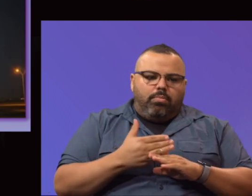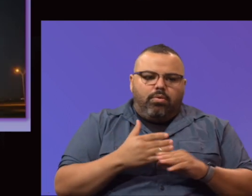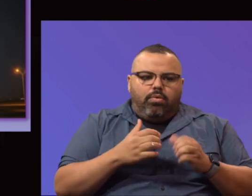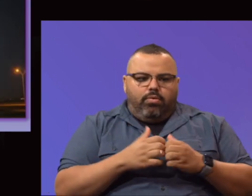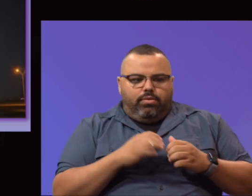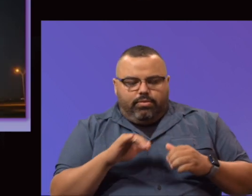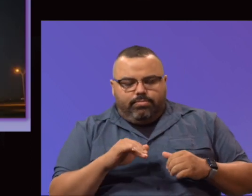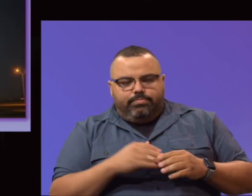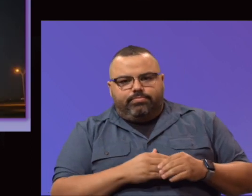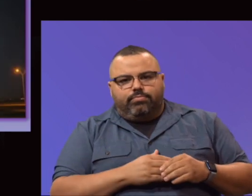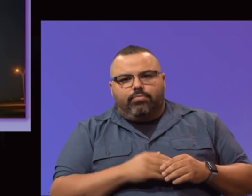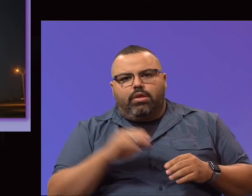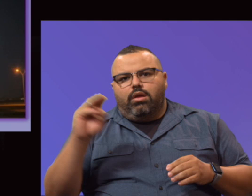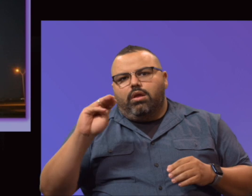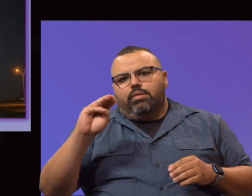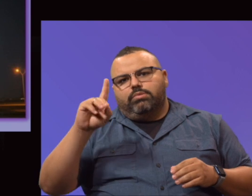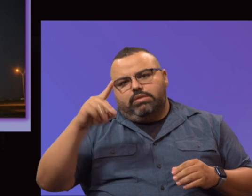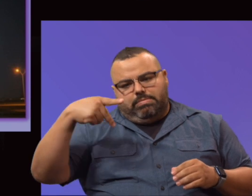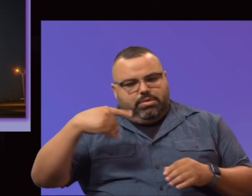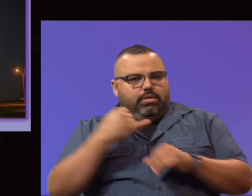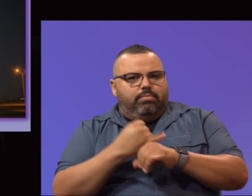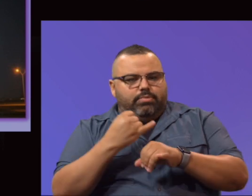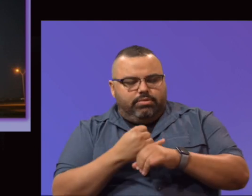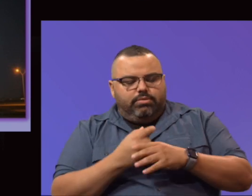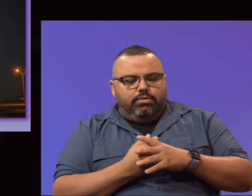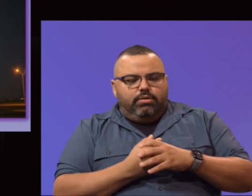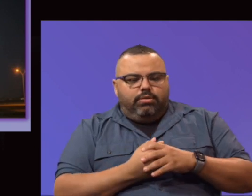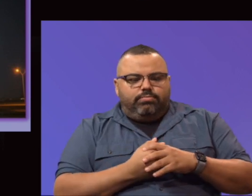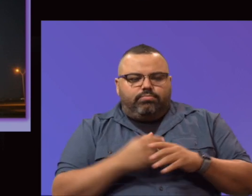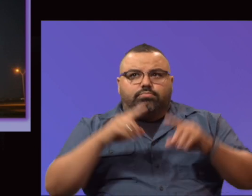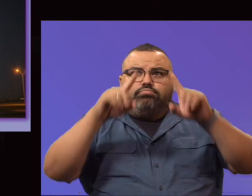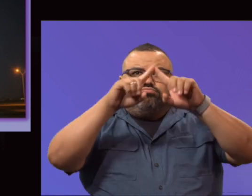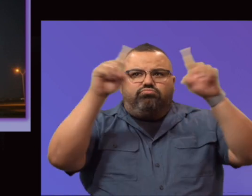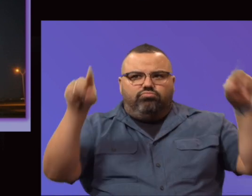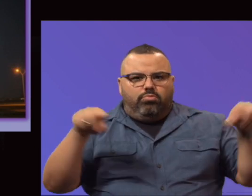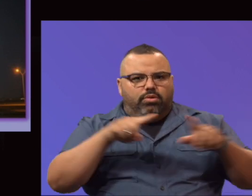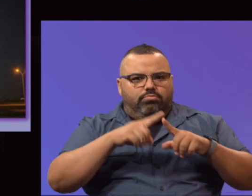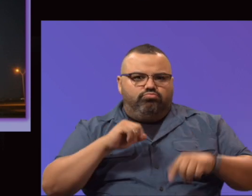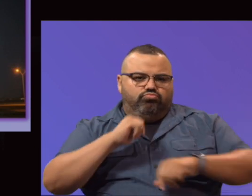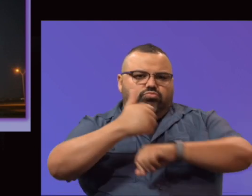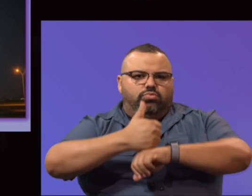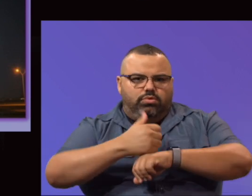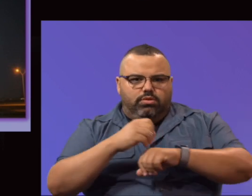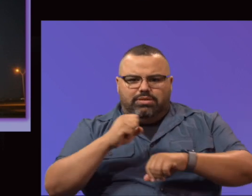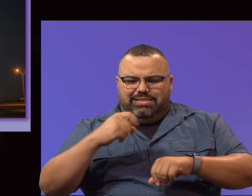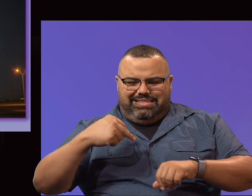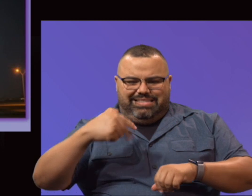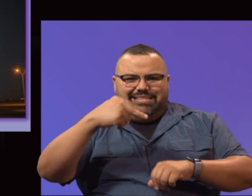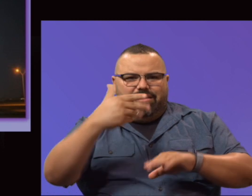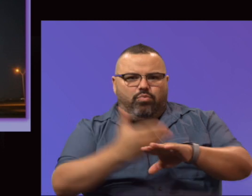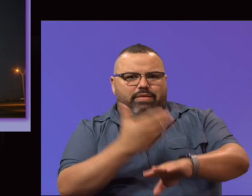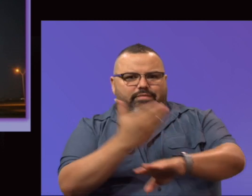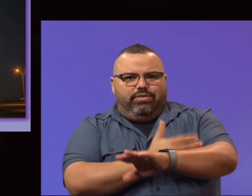Del Paso campus, again, the marquee signage was installed. Stair renovation was completed. It